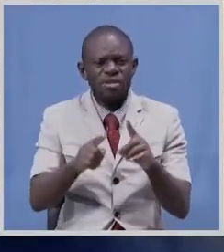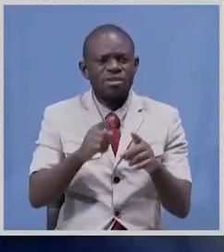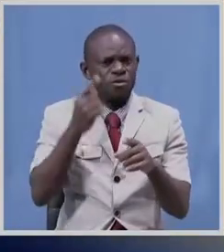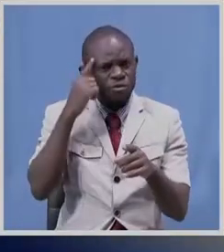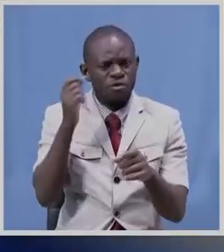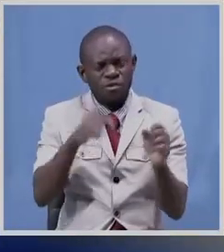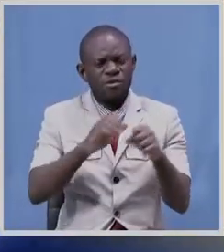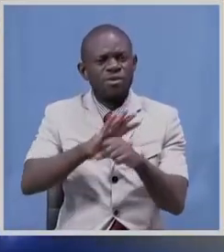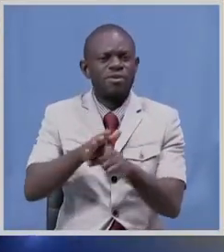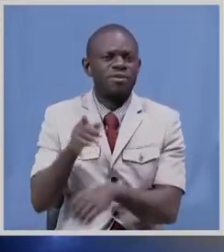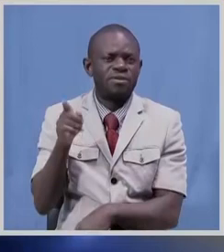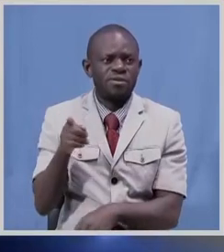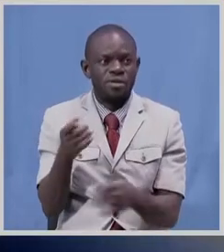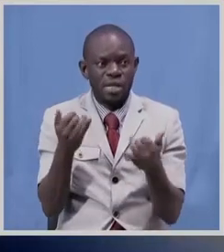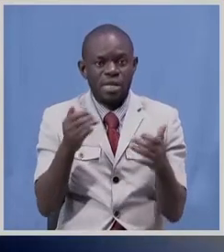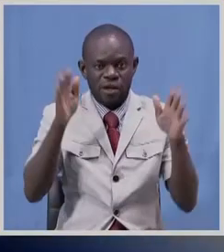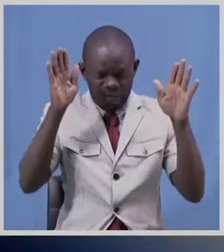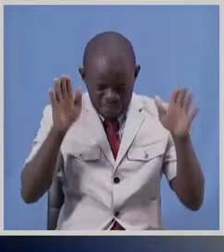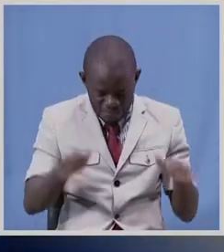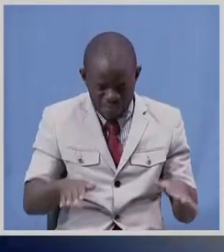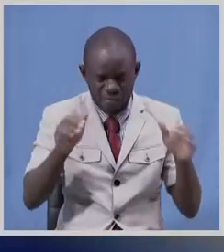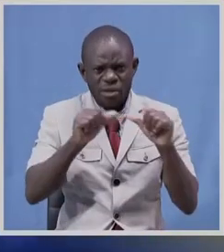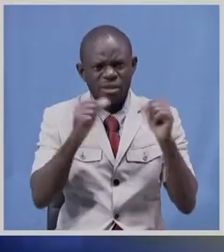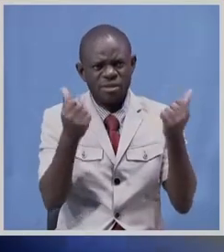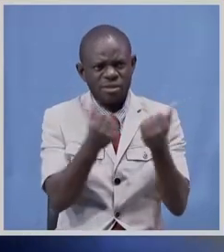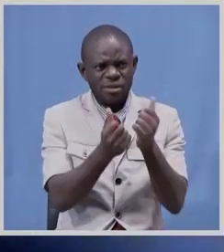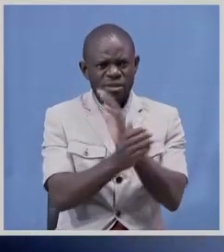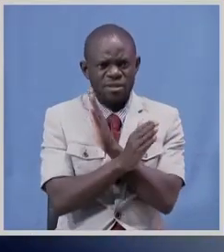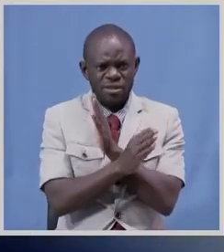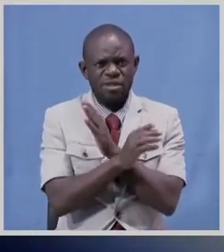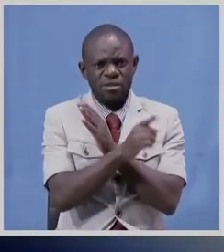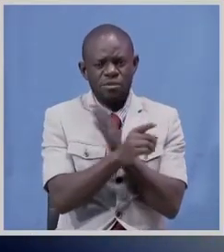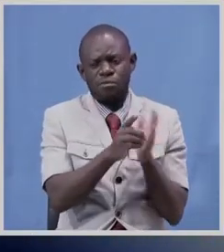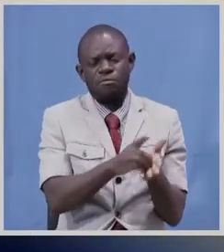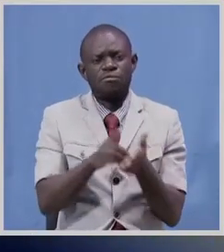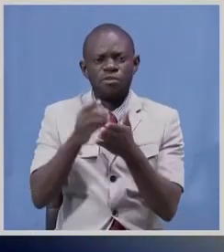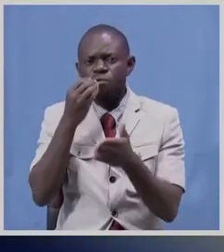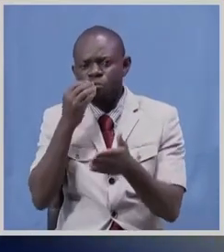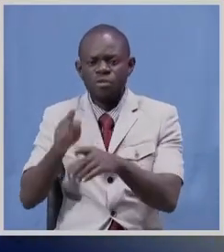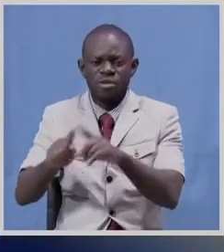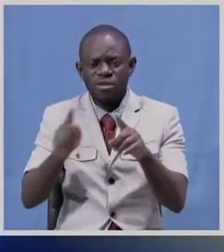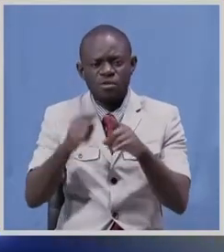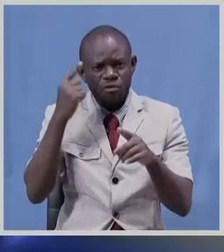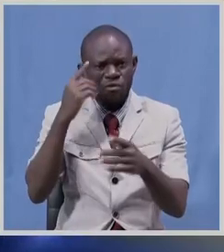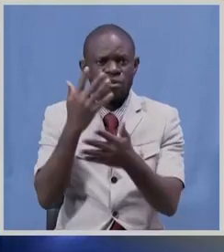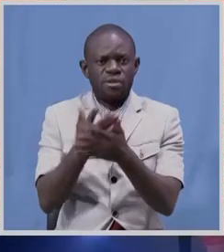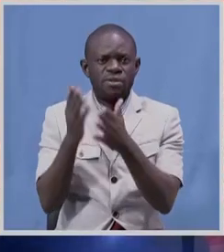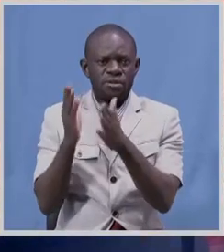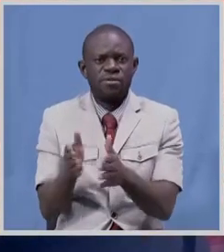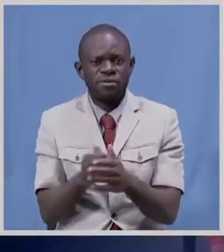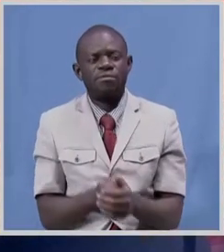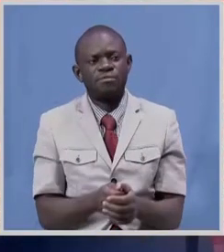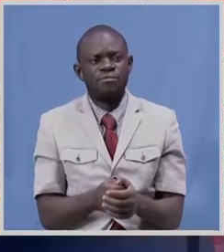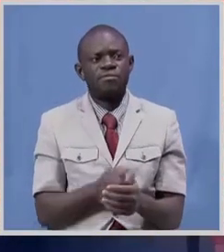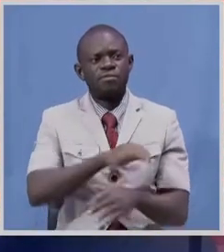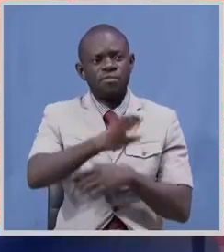supplies we all need to maintain very high levels of hygiene and given the fact that there are quite a